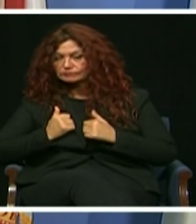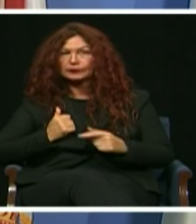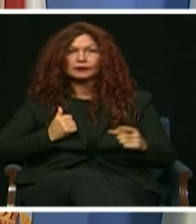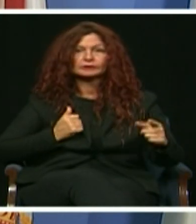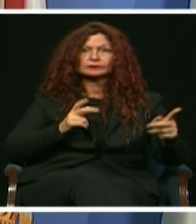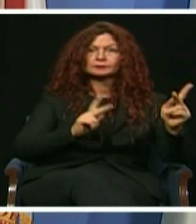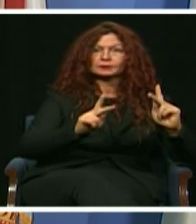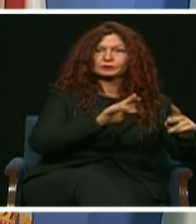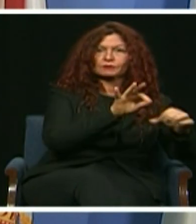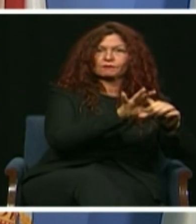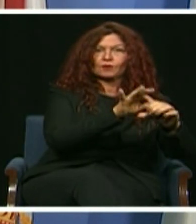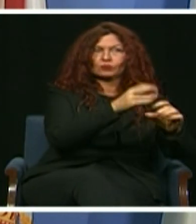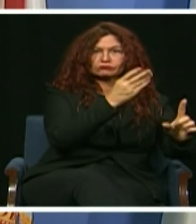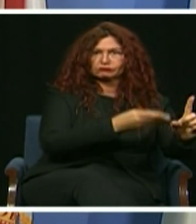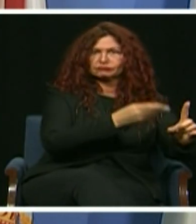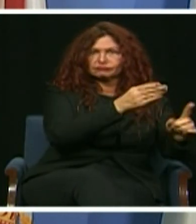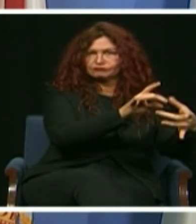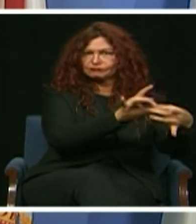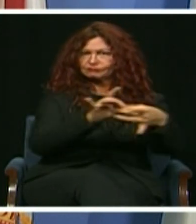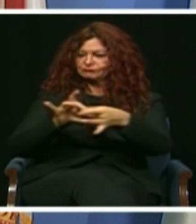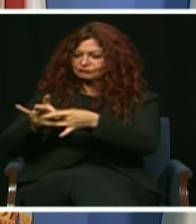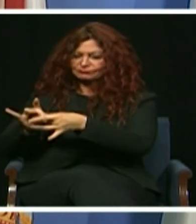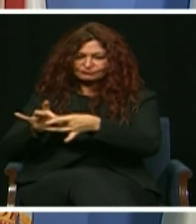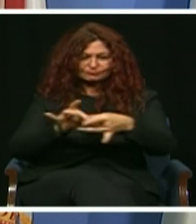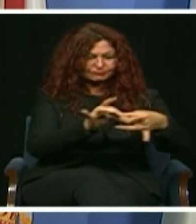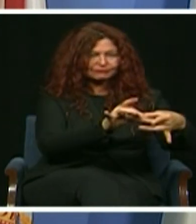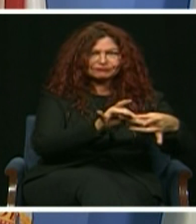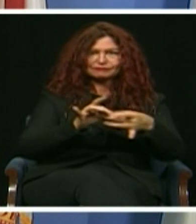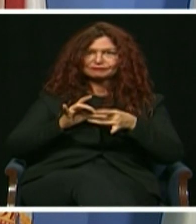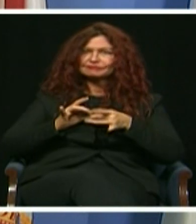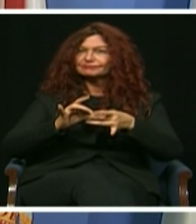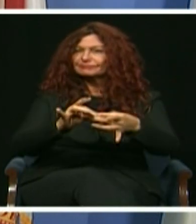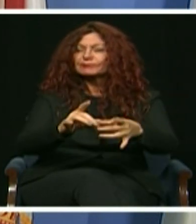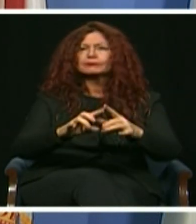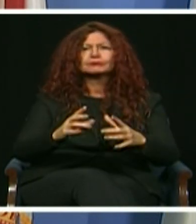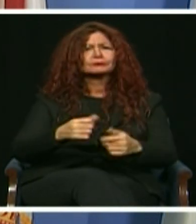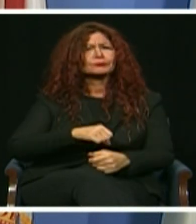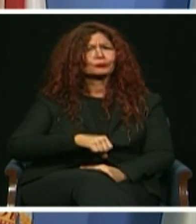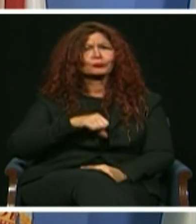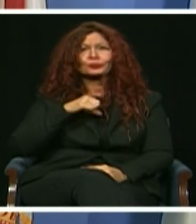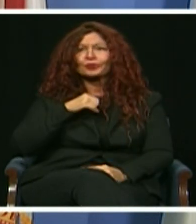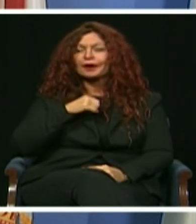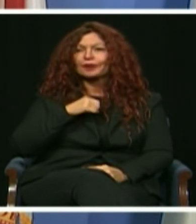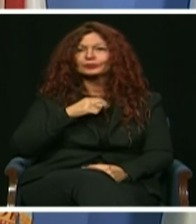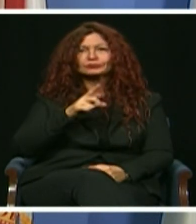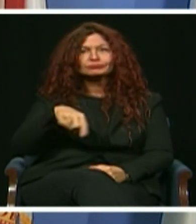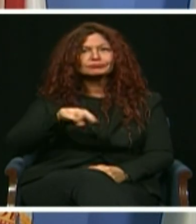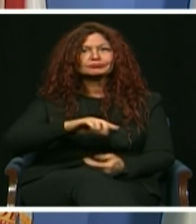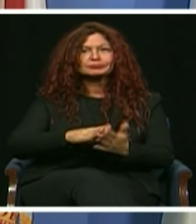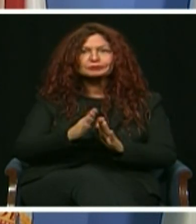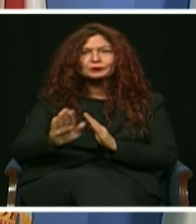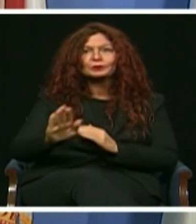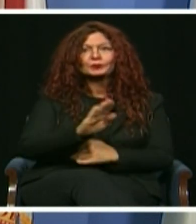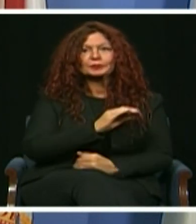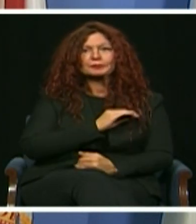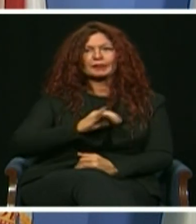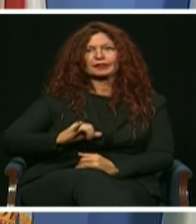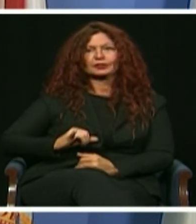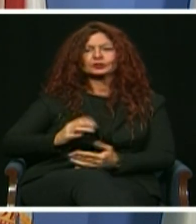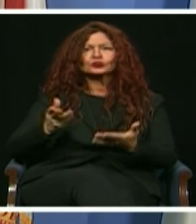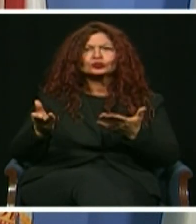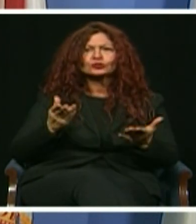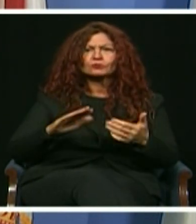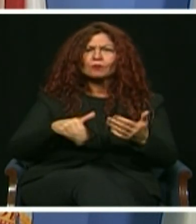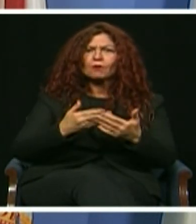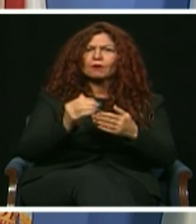represent them. I'm so very proud to serve our community alongside the panel of entrepreneurs, activists, and lifelong leaders who make